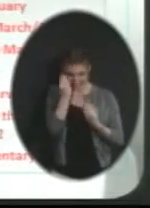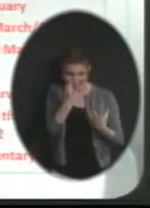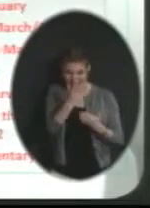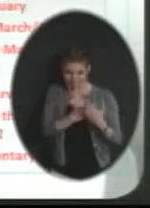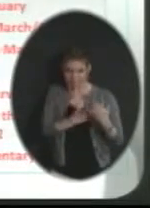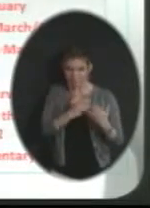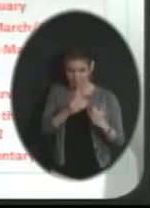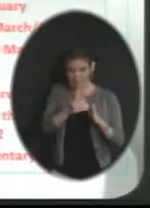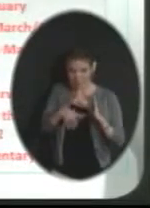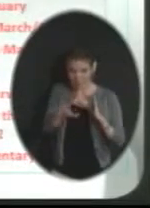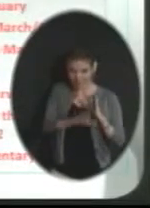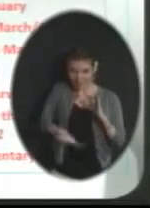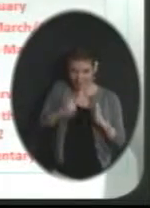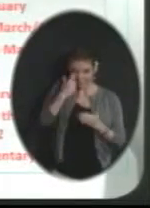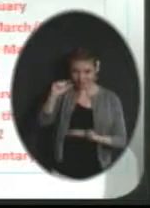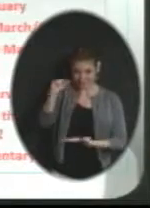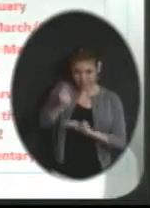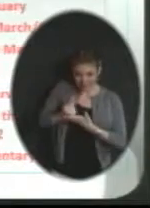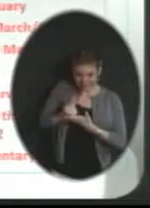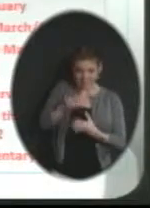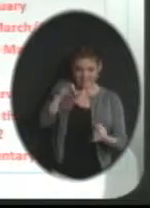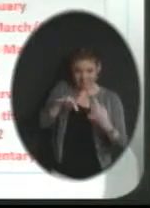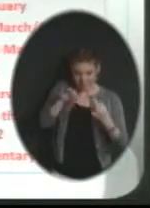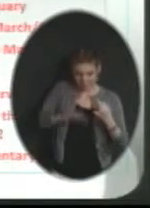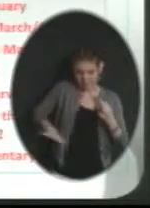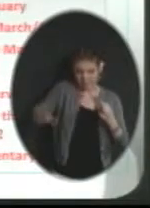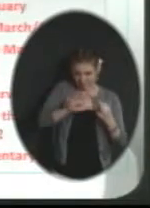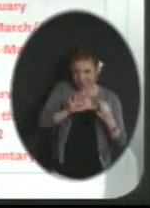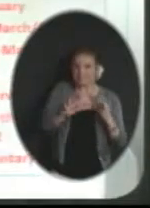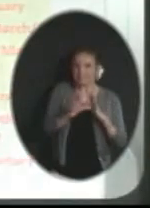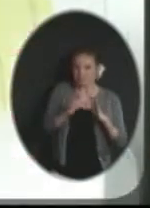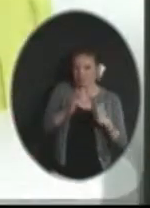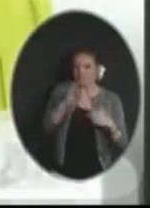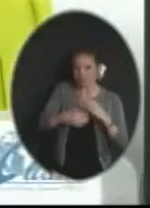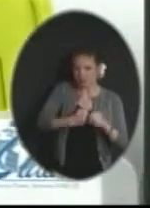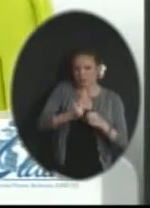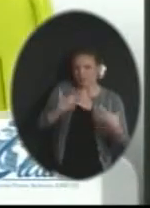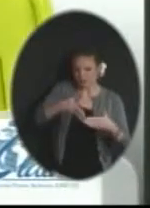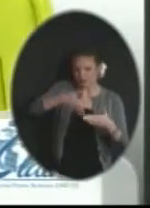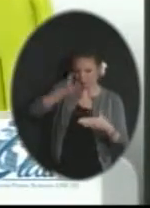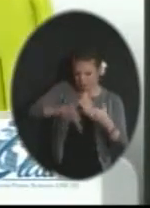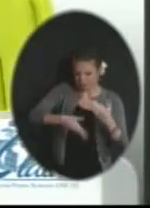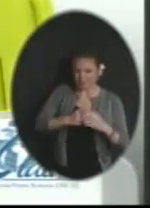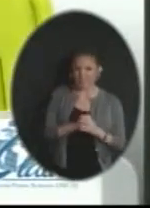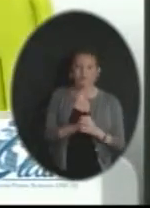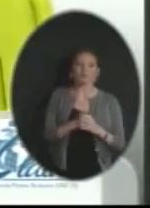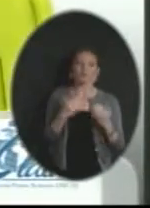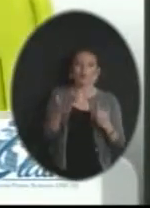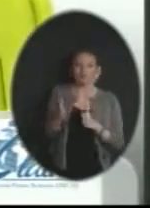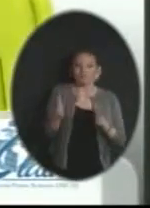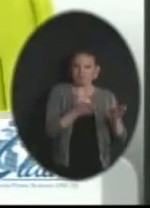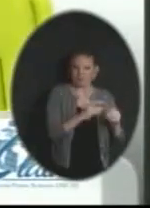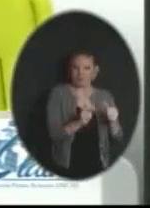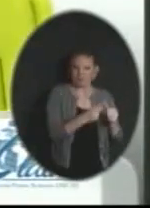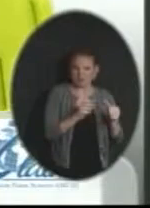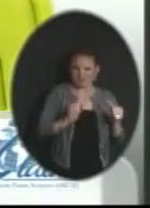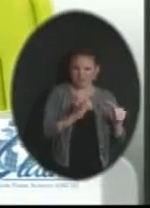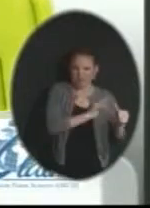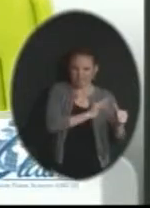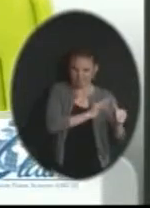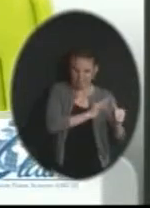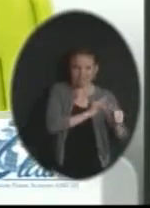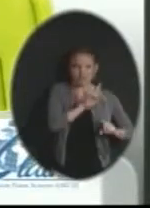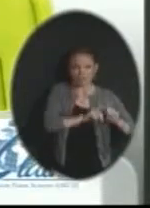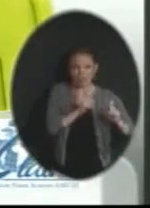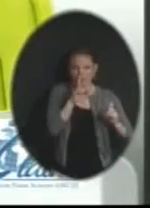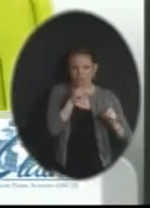exit survey results at the culmination of their senior year. Let's talk a little bit about the staff survey results, and I'm just going to